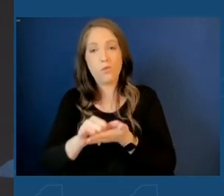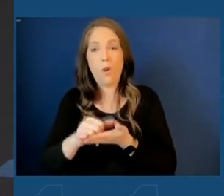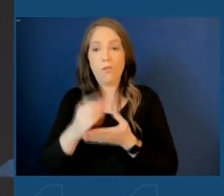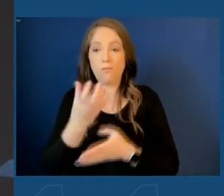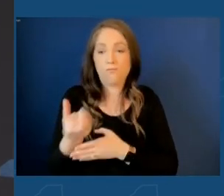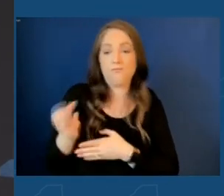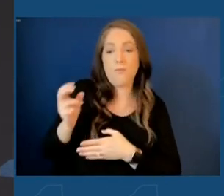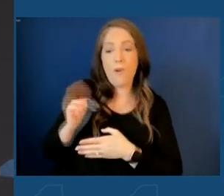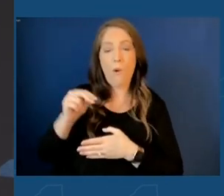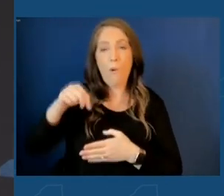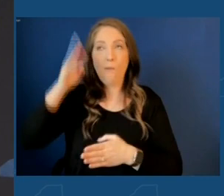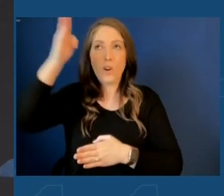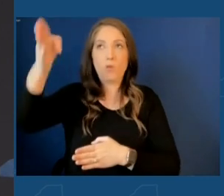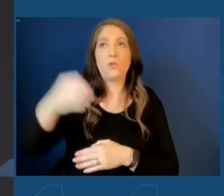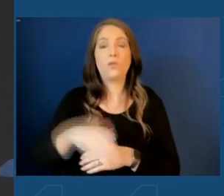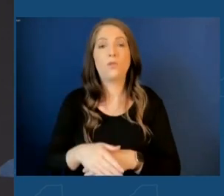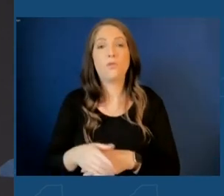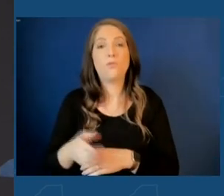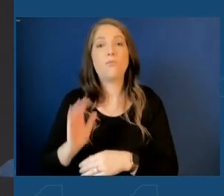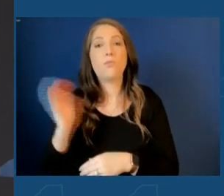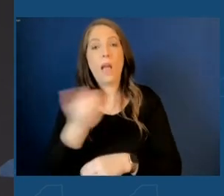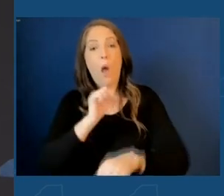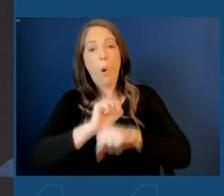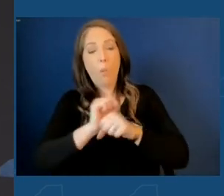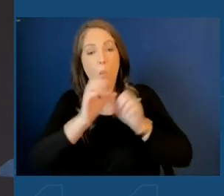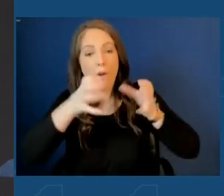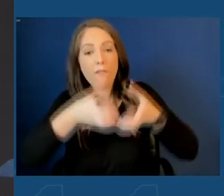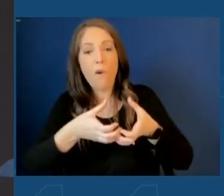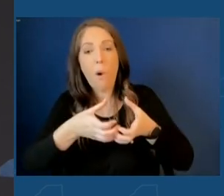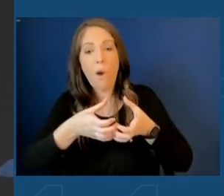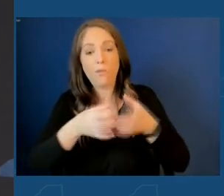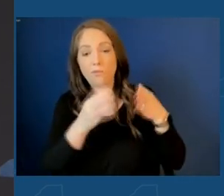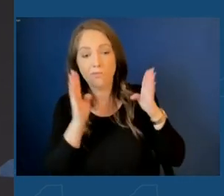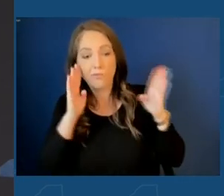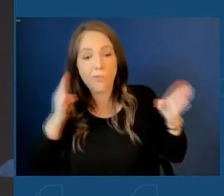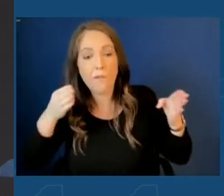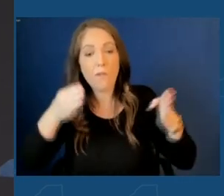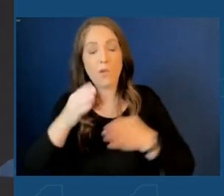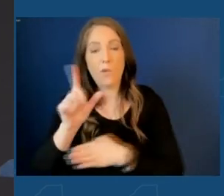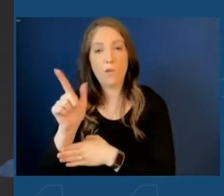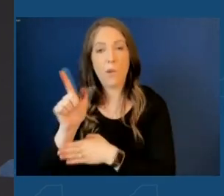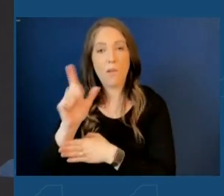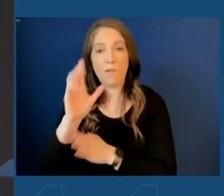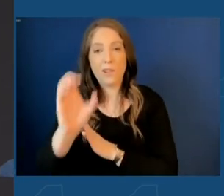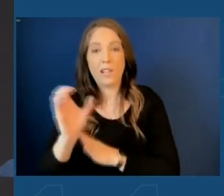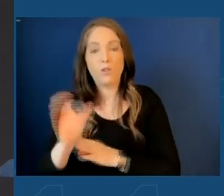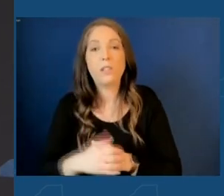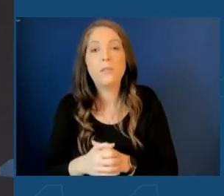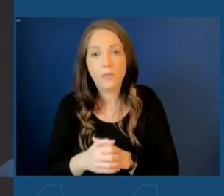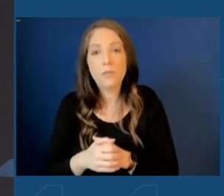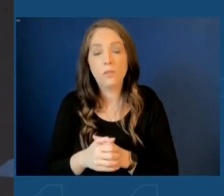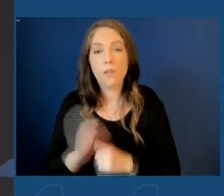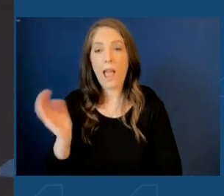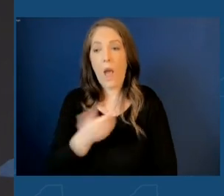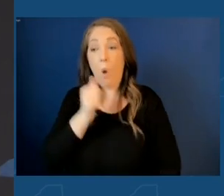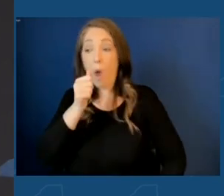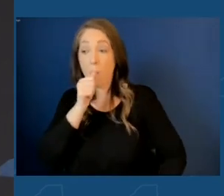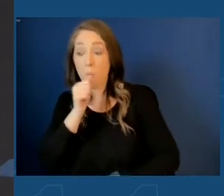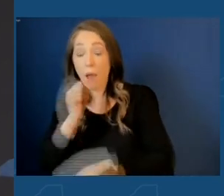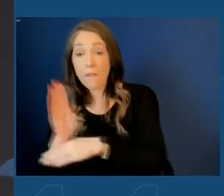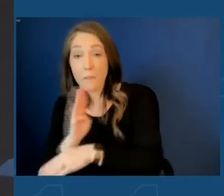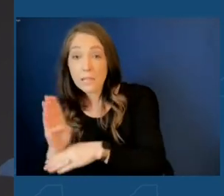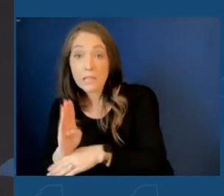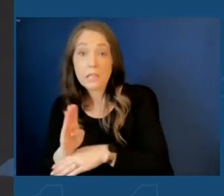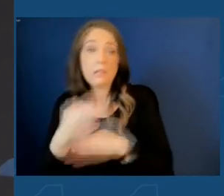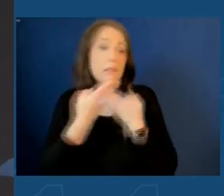reposition our economy and our workforce for success in the 21st century. Our private sector, along with our public partners, our